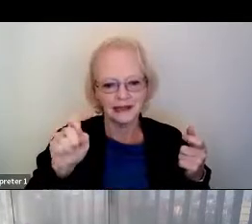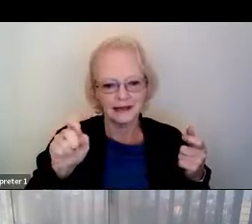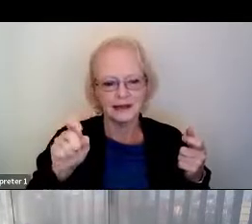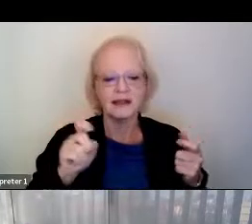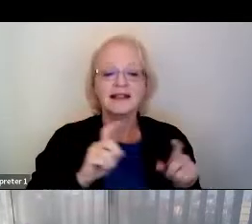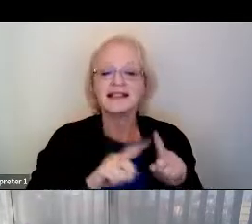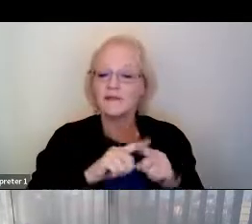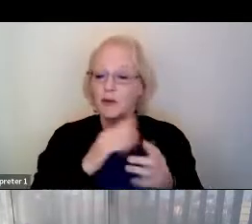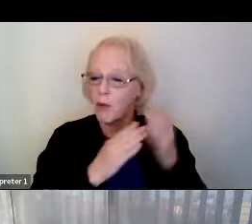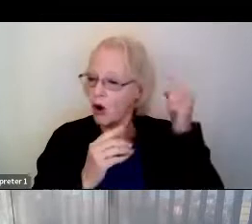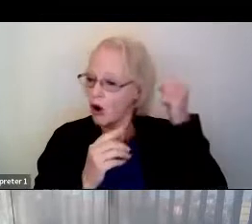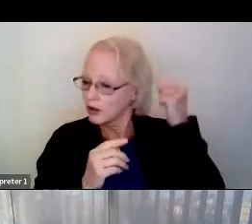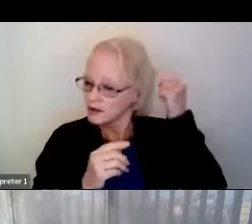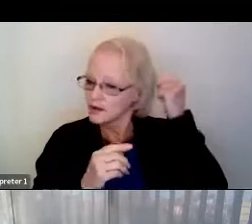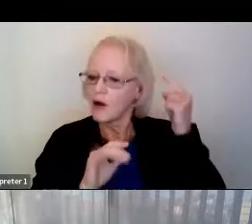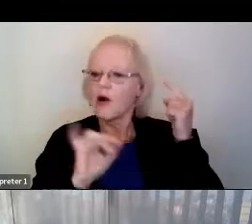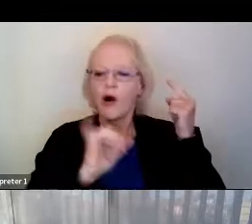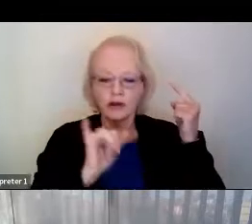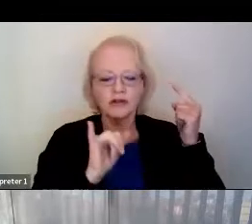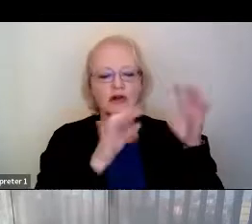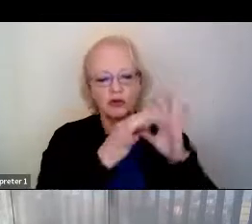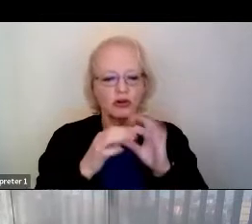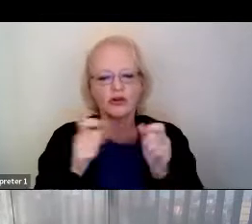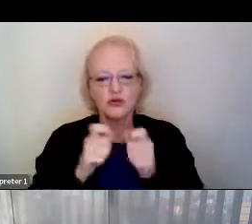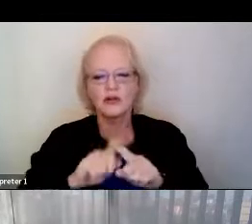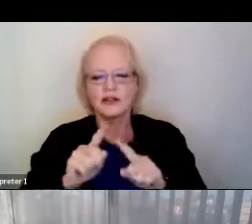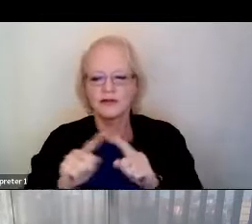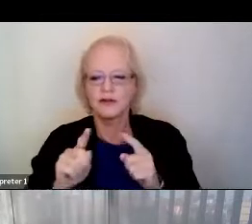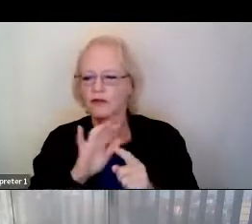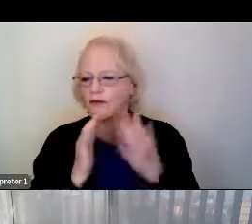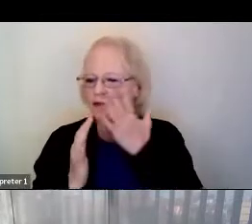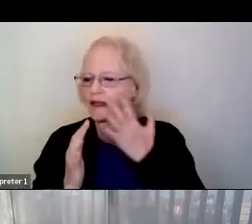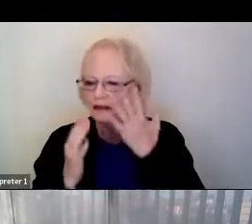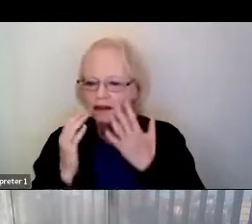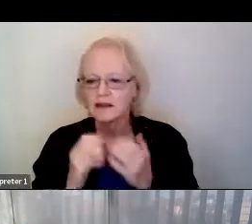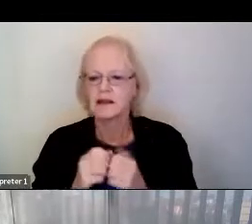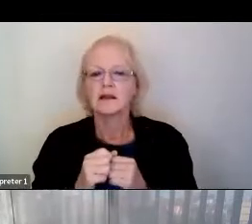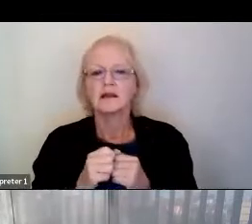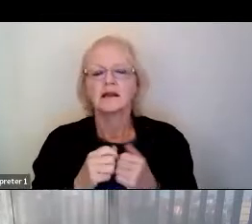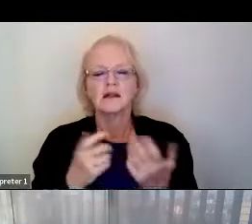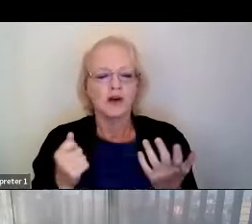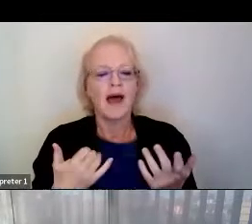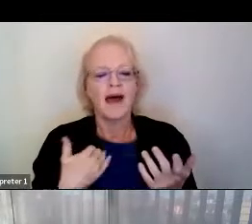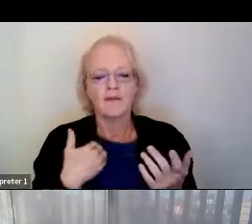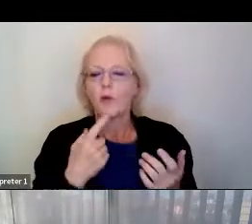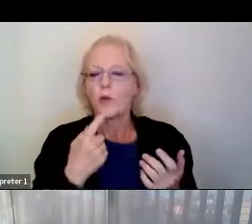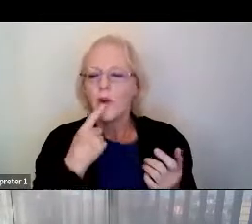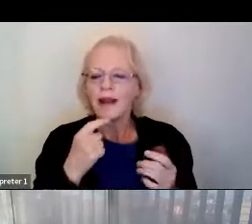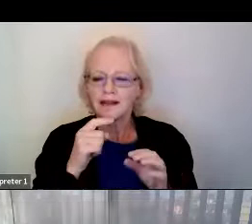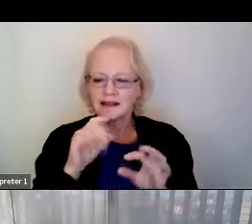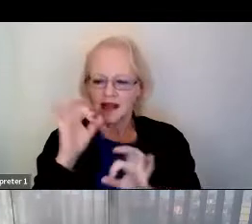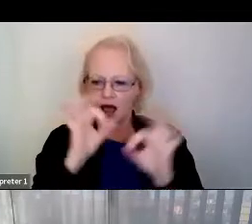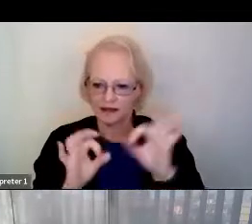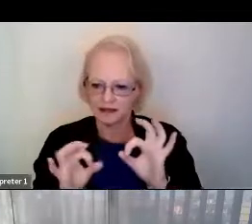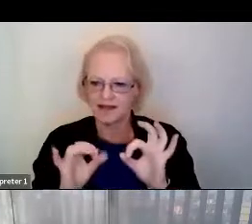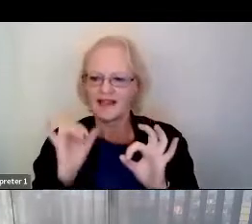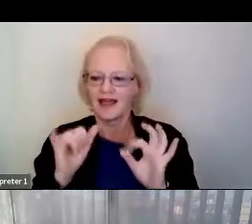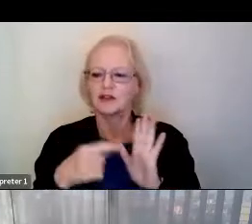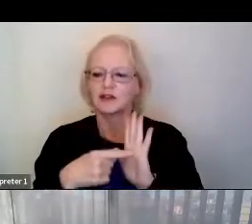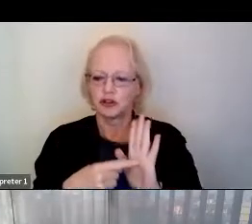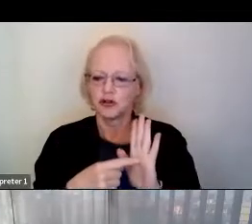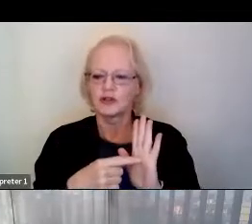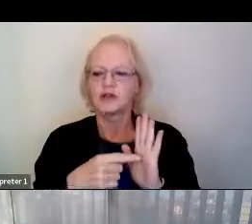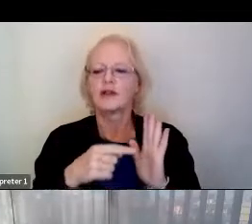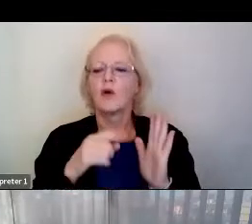cortex also control different parts of your face. So there's a bunch of red dots on the screen just illustrating one part of it